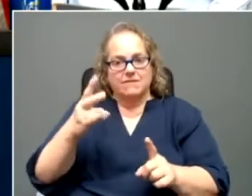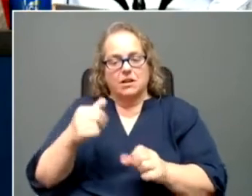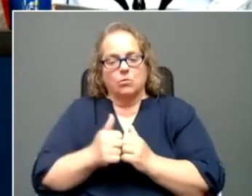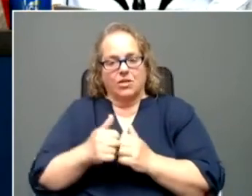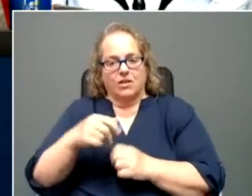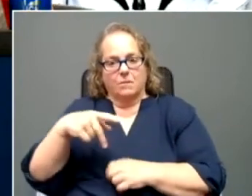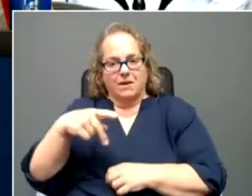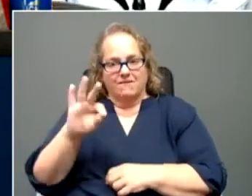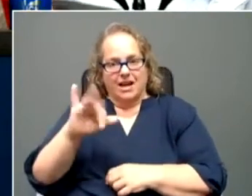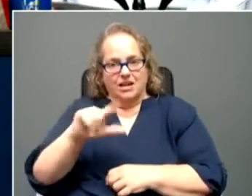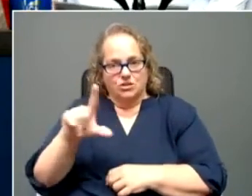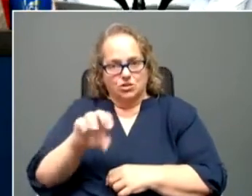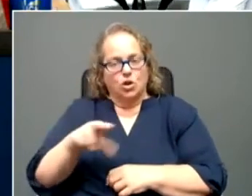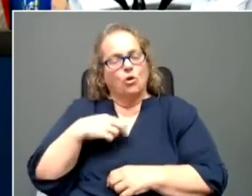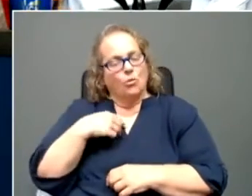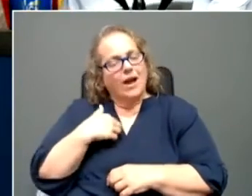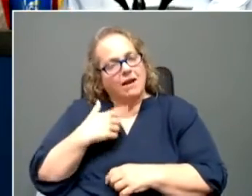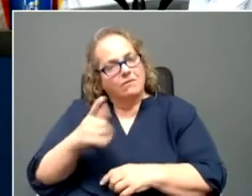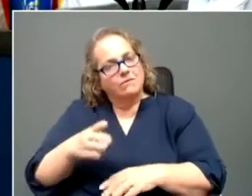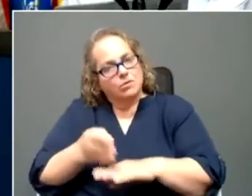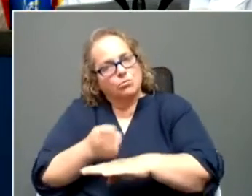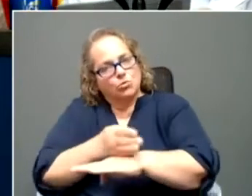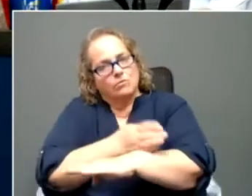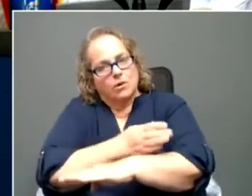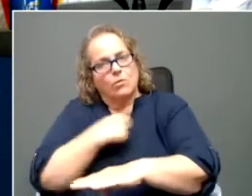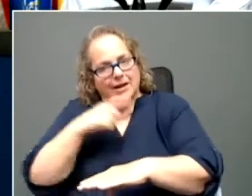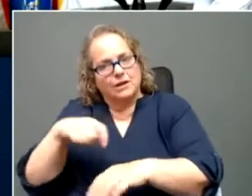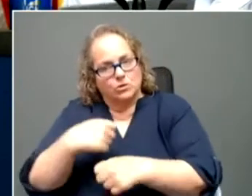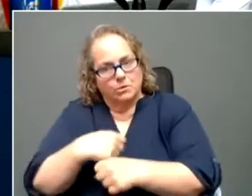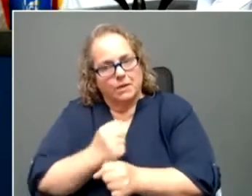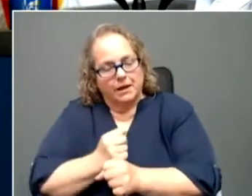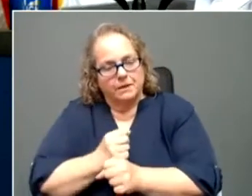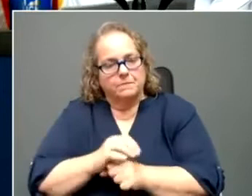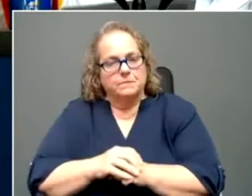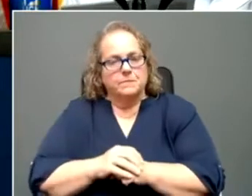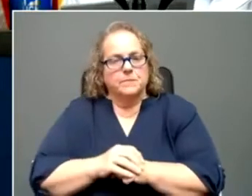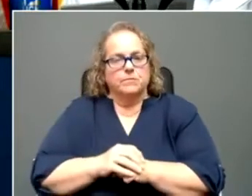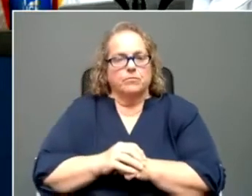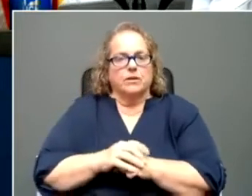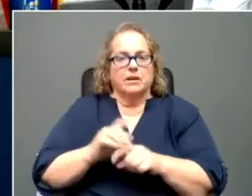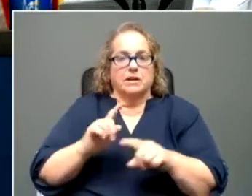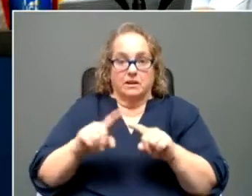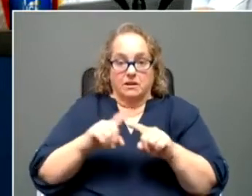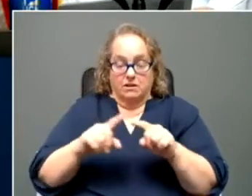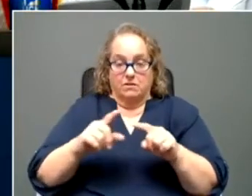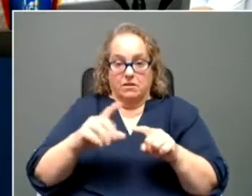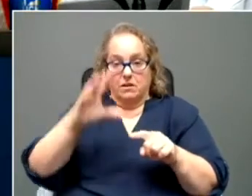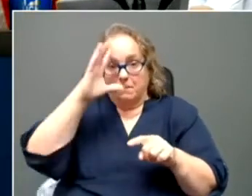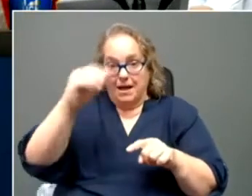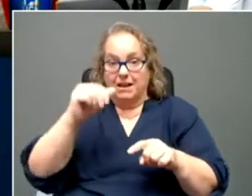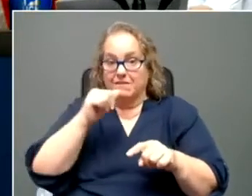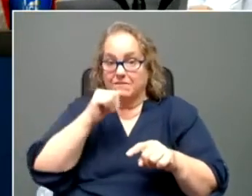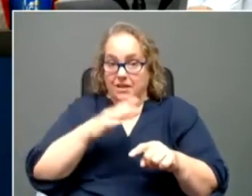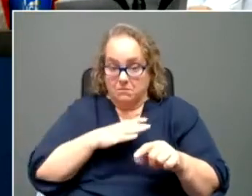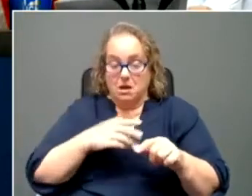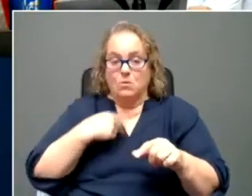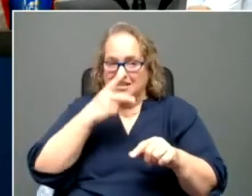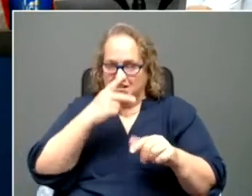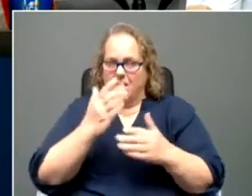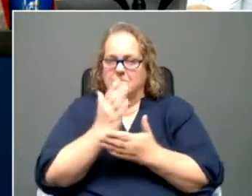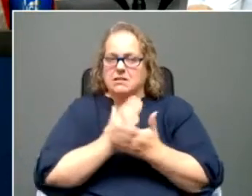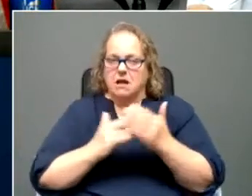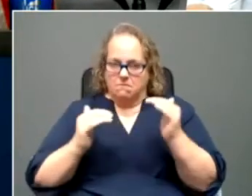a lot of ground we can make up, um, gender. Uh, we saw this narrow a bit, but it seems to have